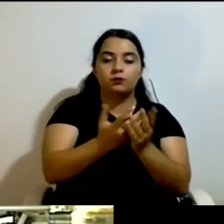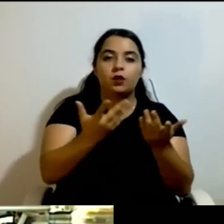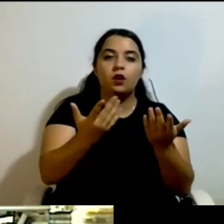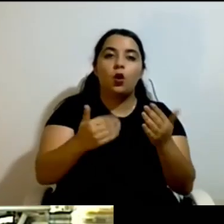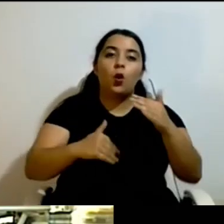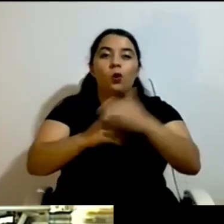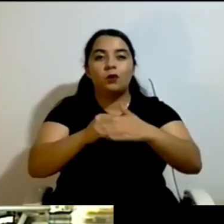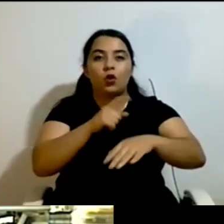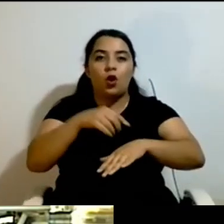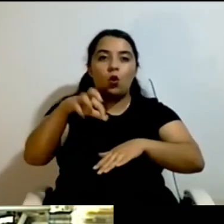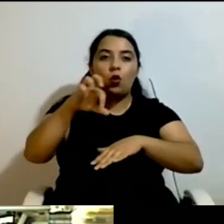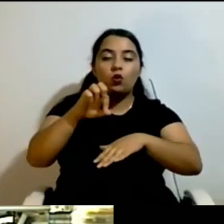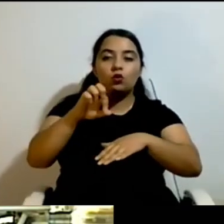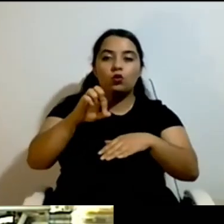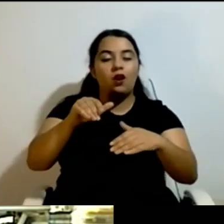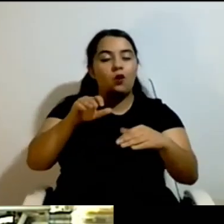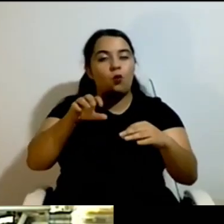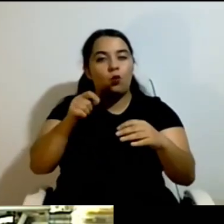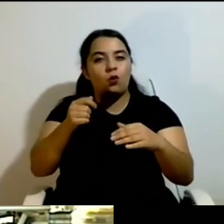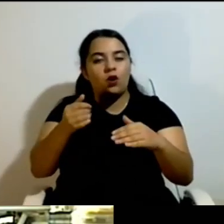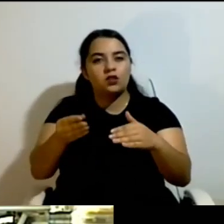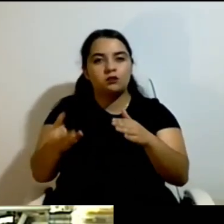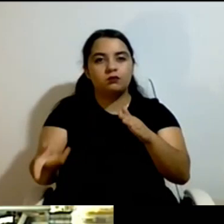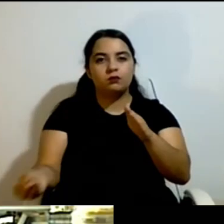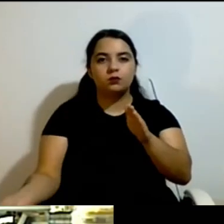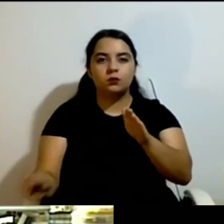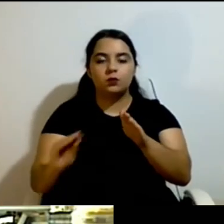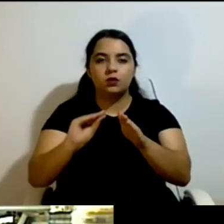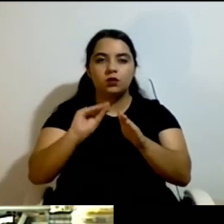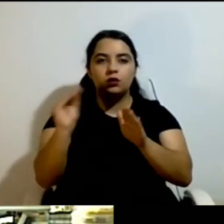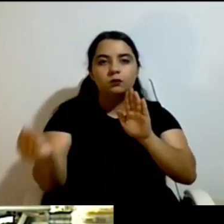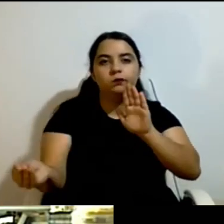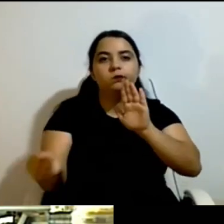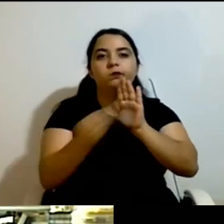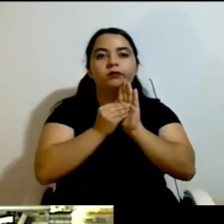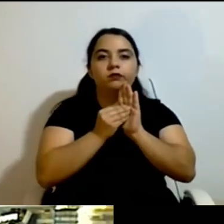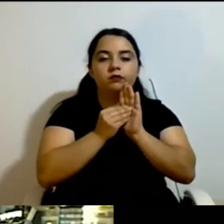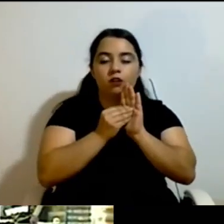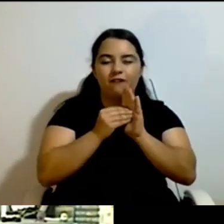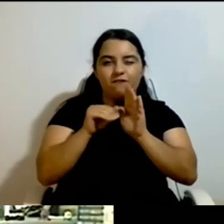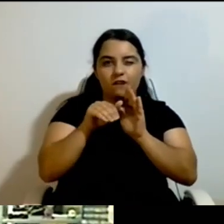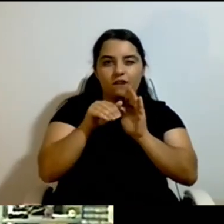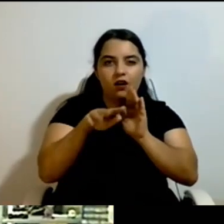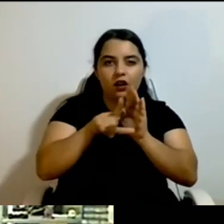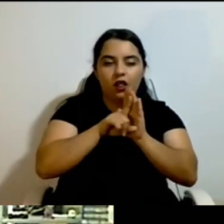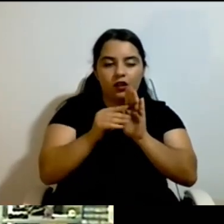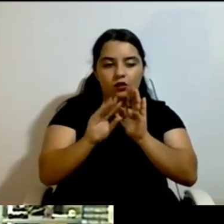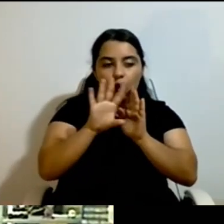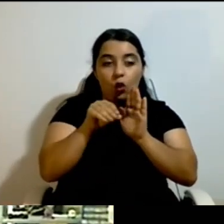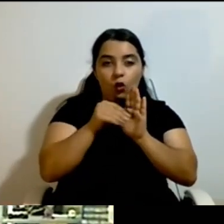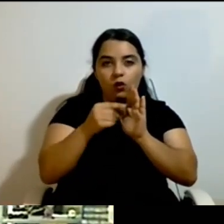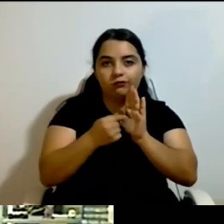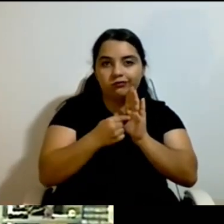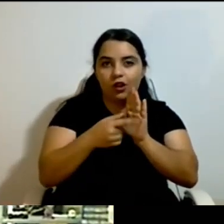about, you know, the direct formulation of the law. And so they did it. And at the end, we were